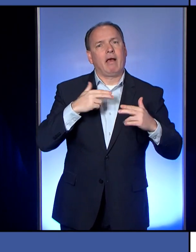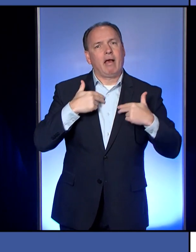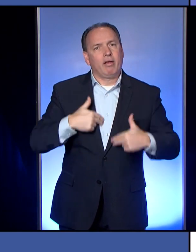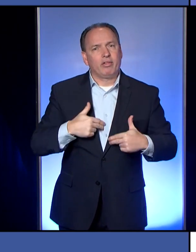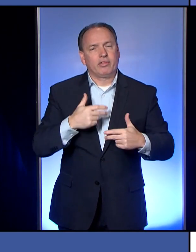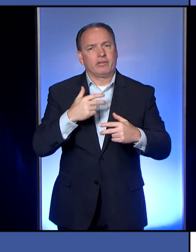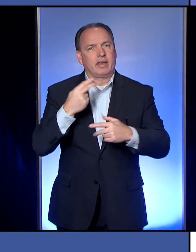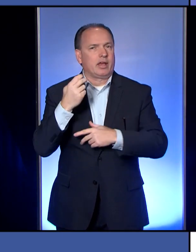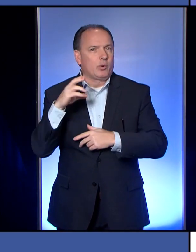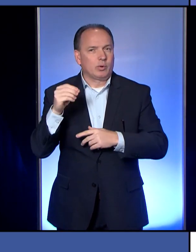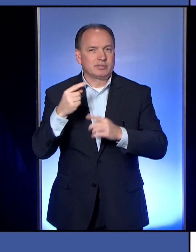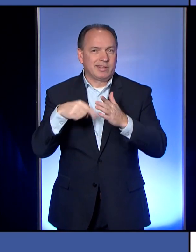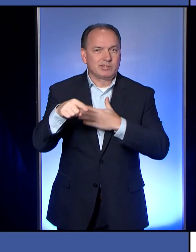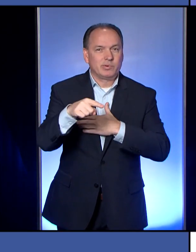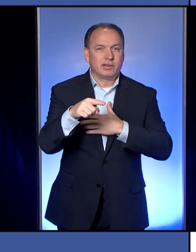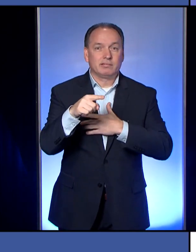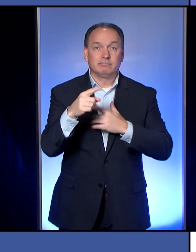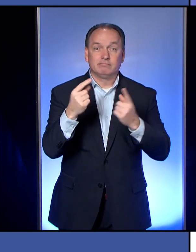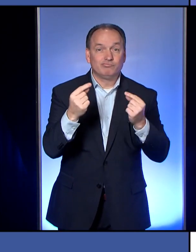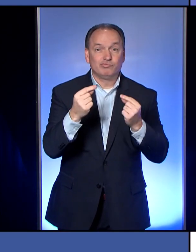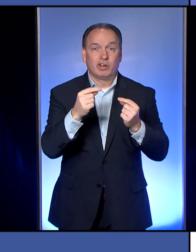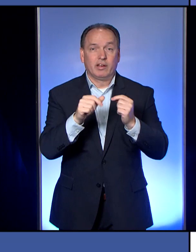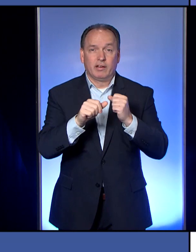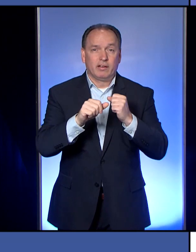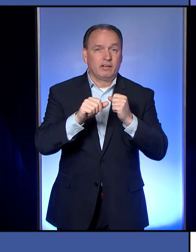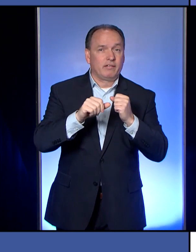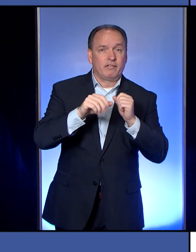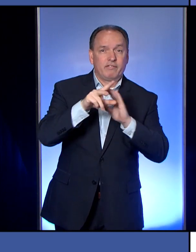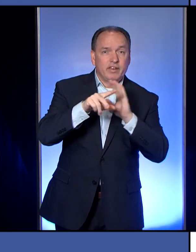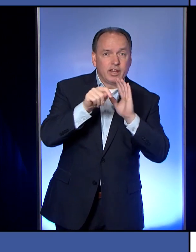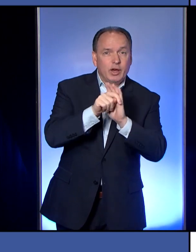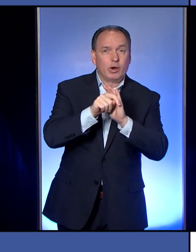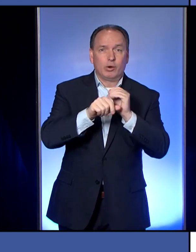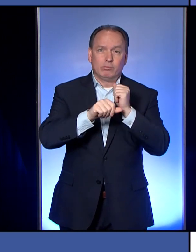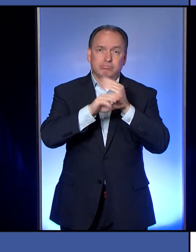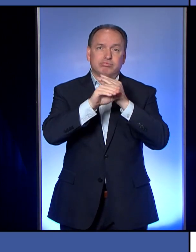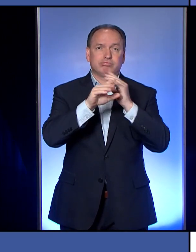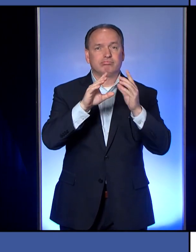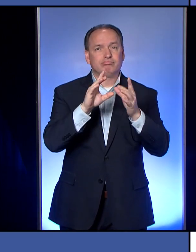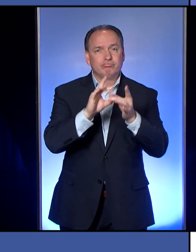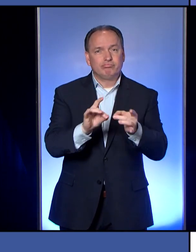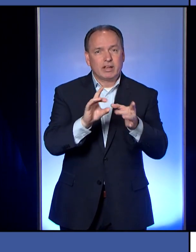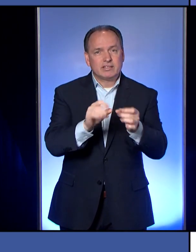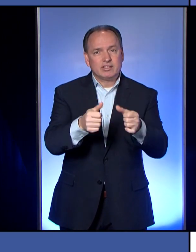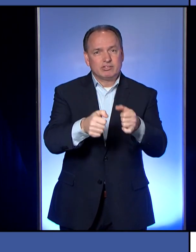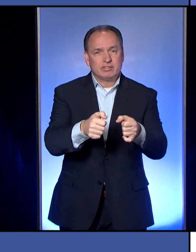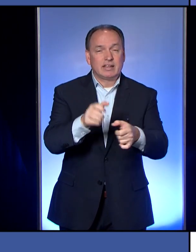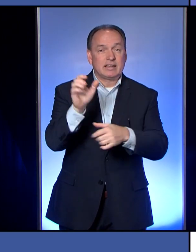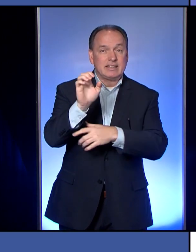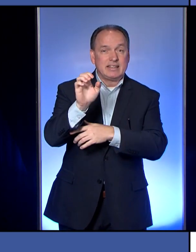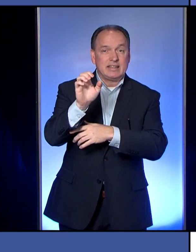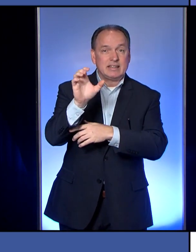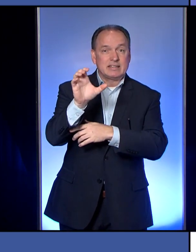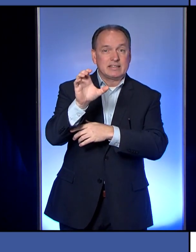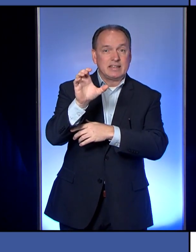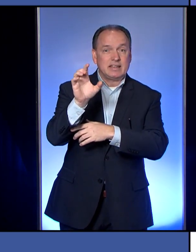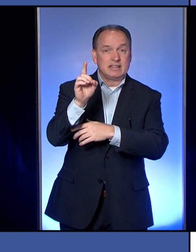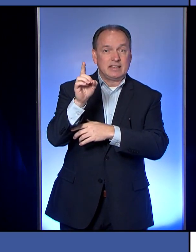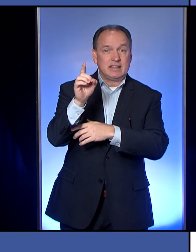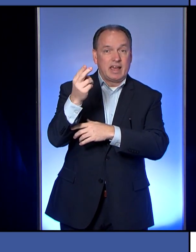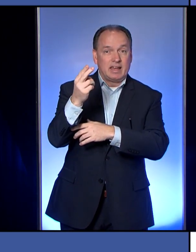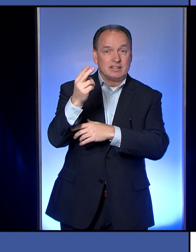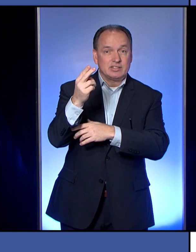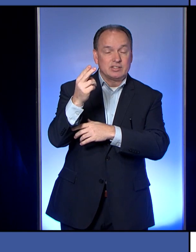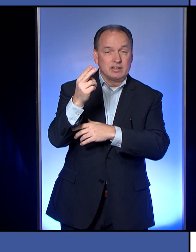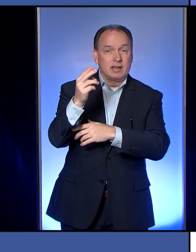do that, send them a nice video, a nice message at ECDHinfo